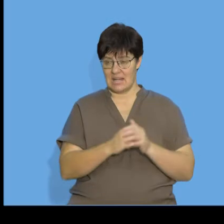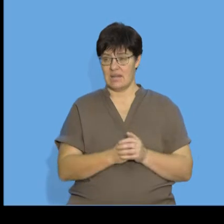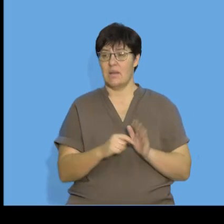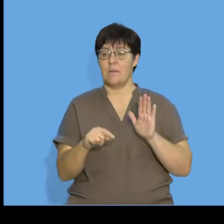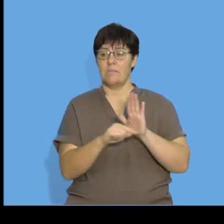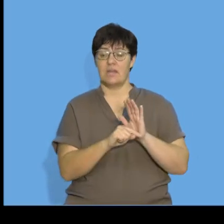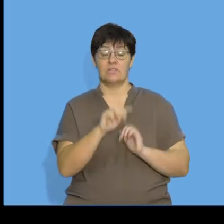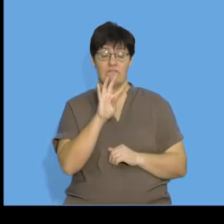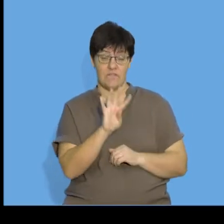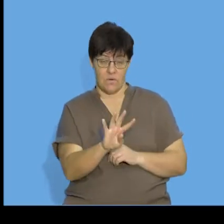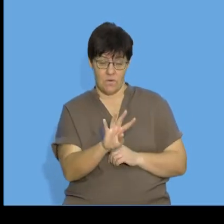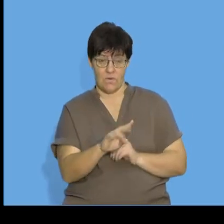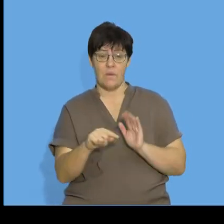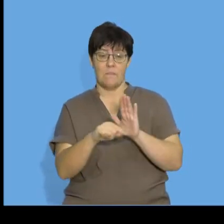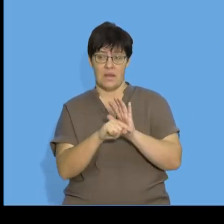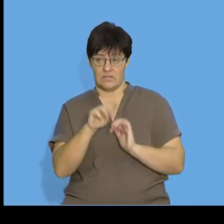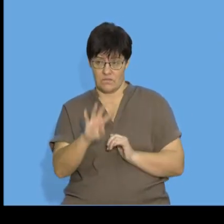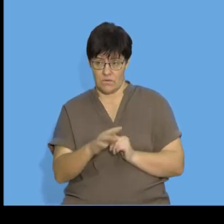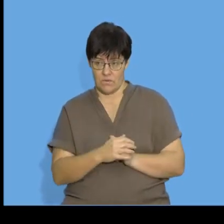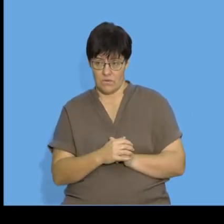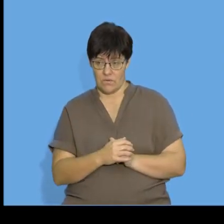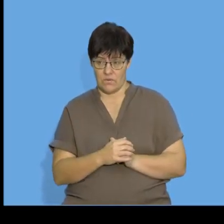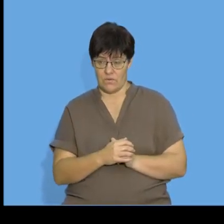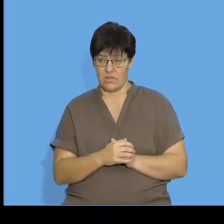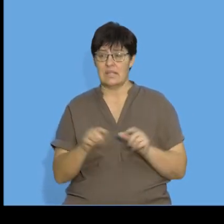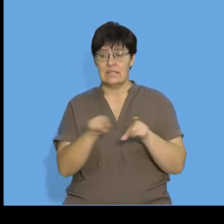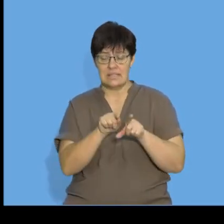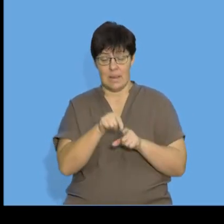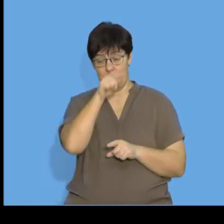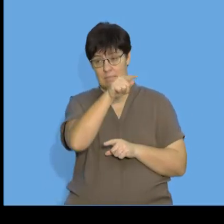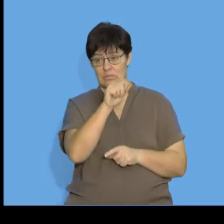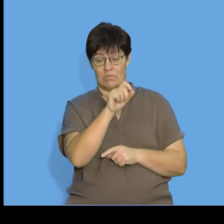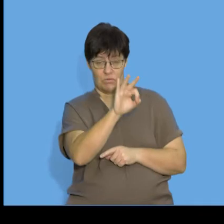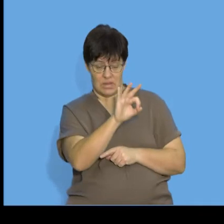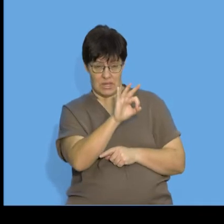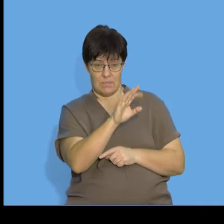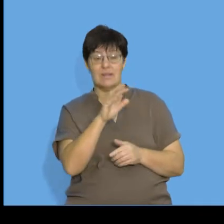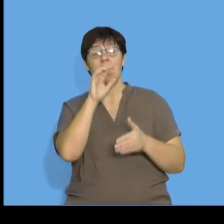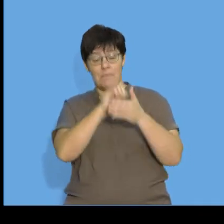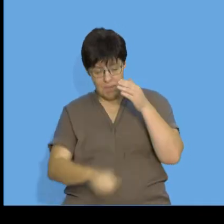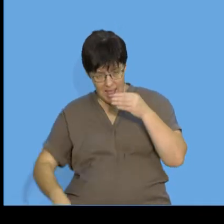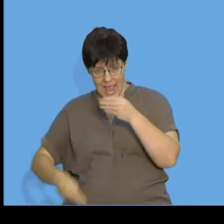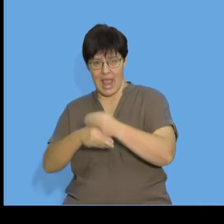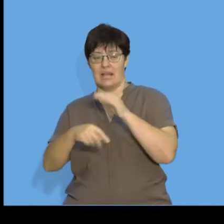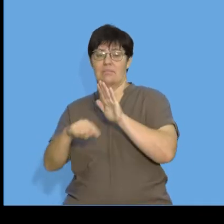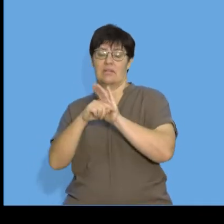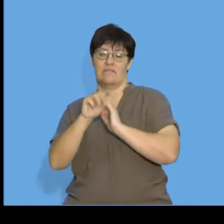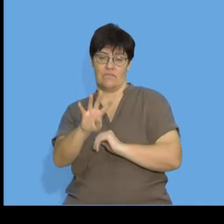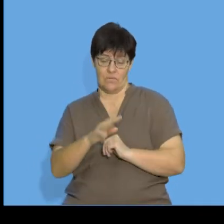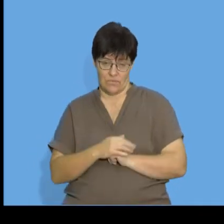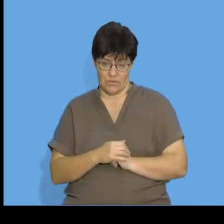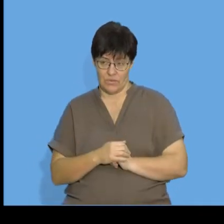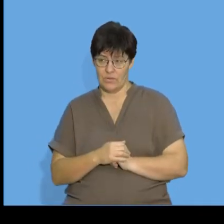10 minus four minus four, which is the same as term three, but I'm going to subtract another four,